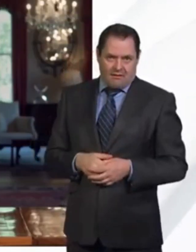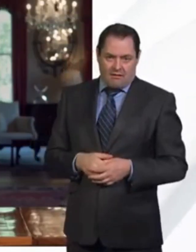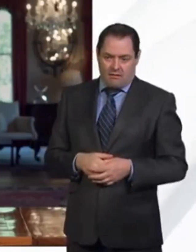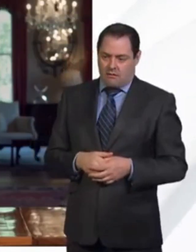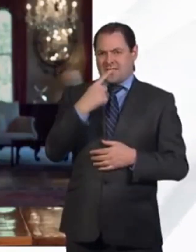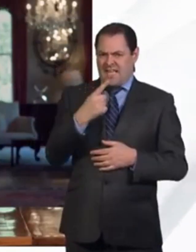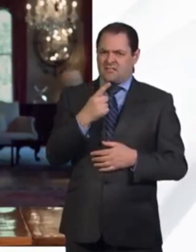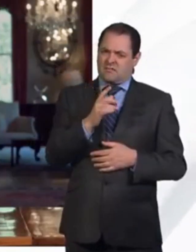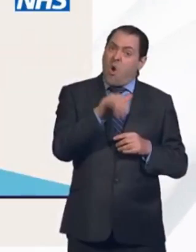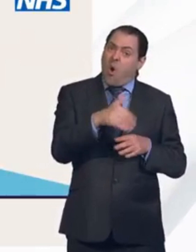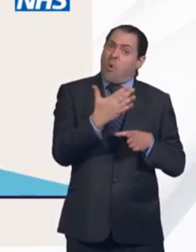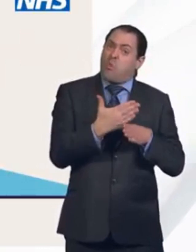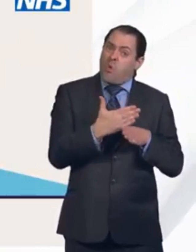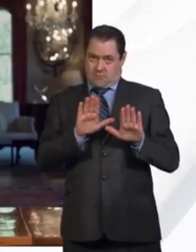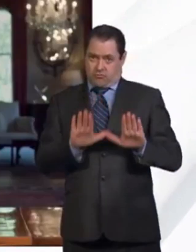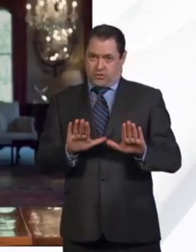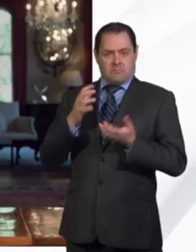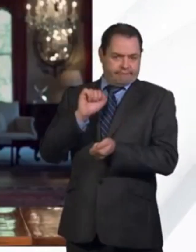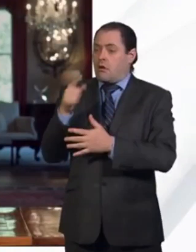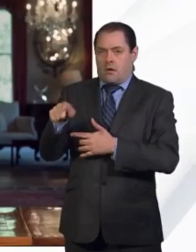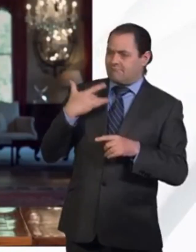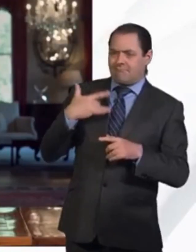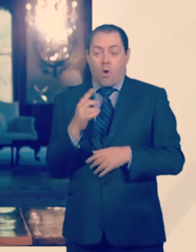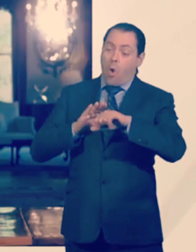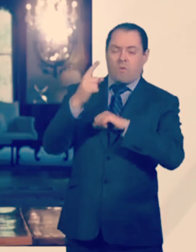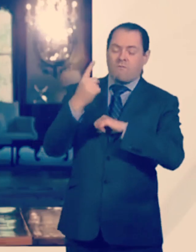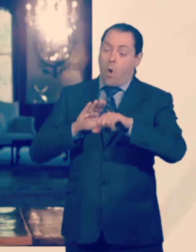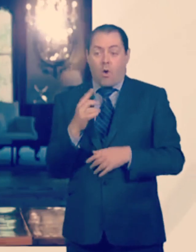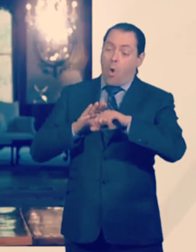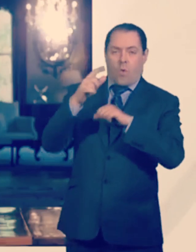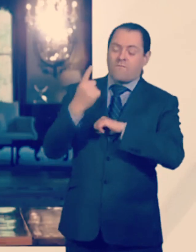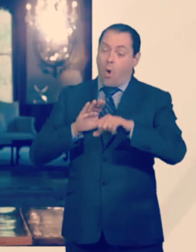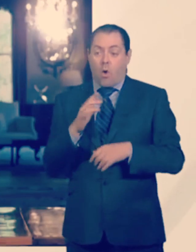to square one. If you go to work, you will be shocked.